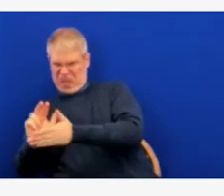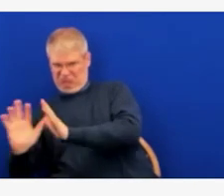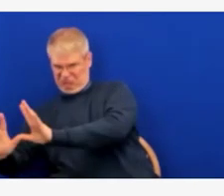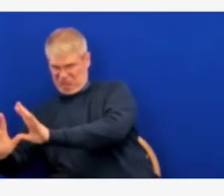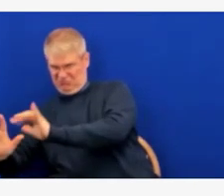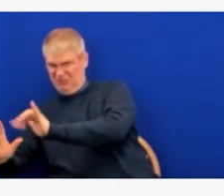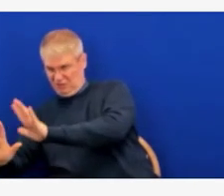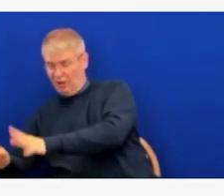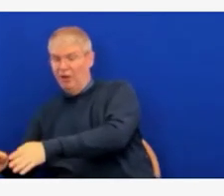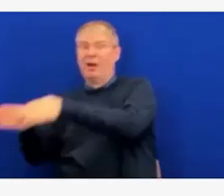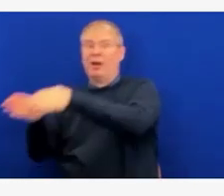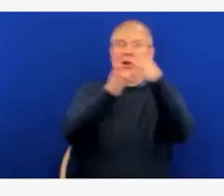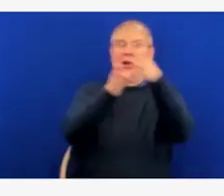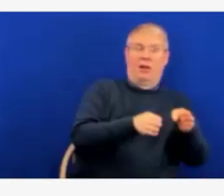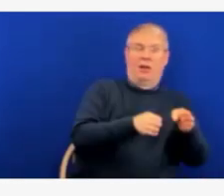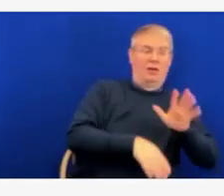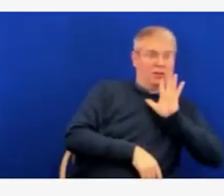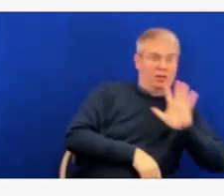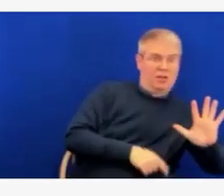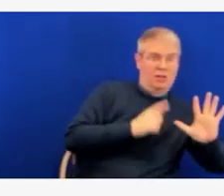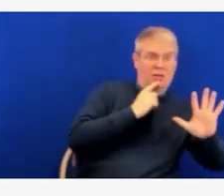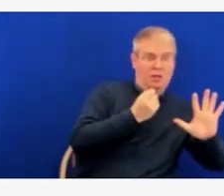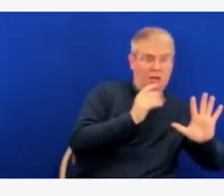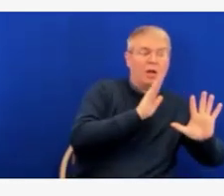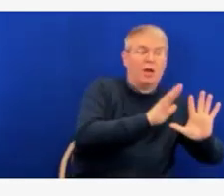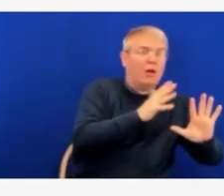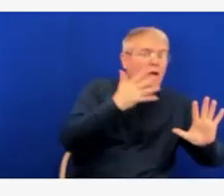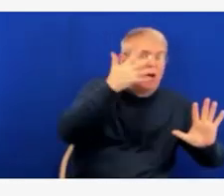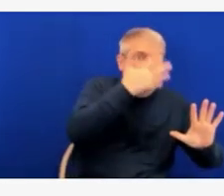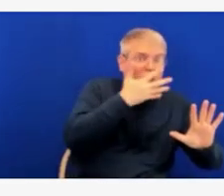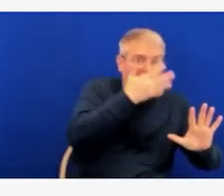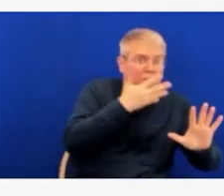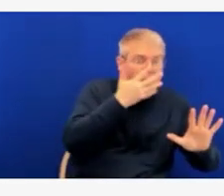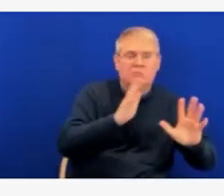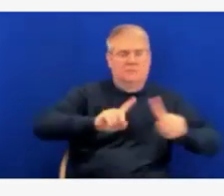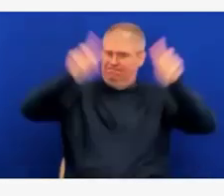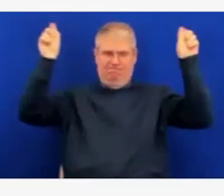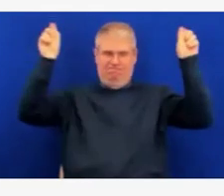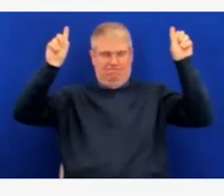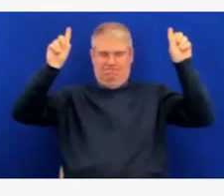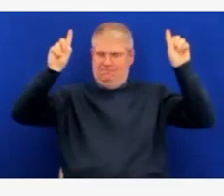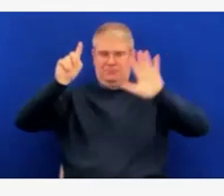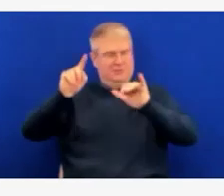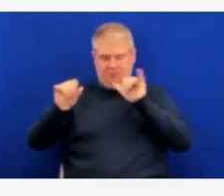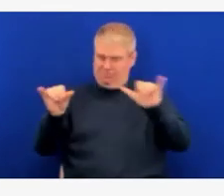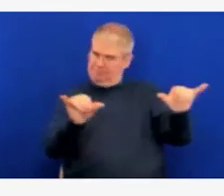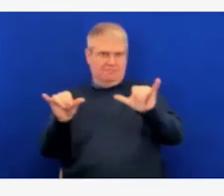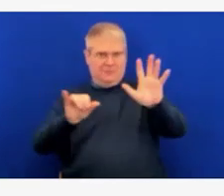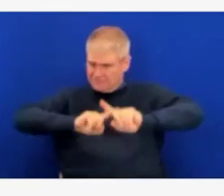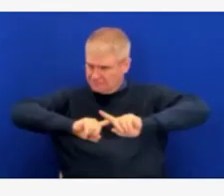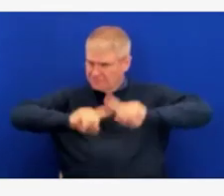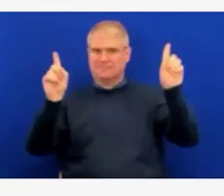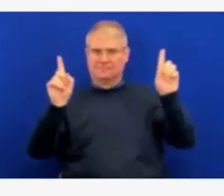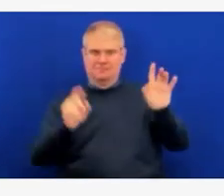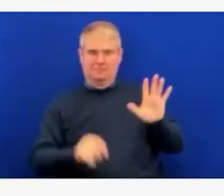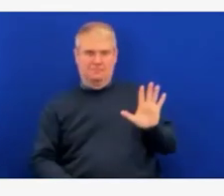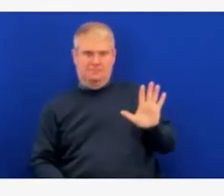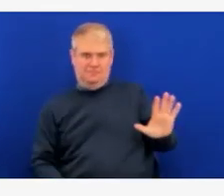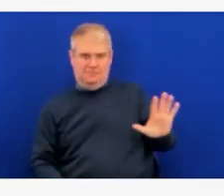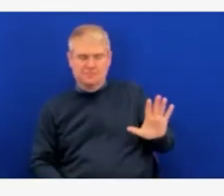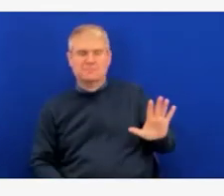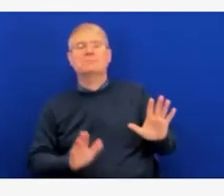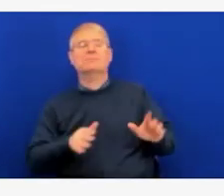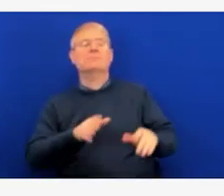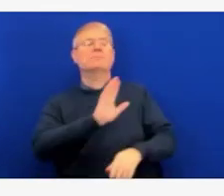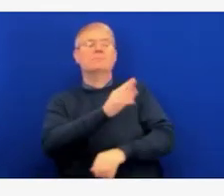older, for people 12 and older. And it requires different storage and handling practices. So,